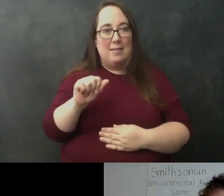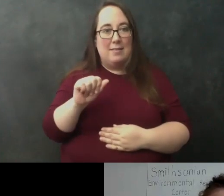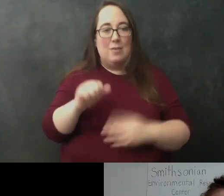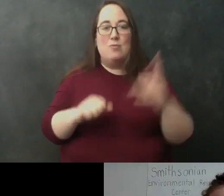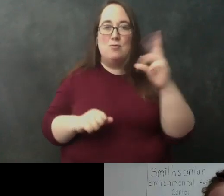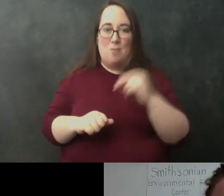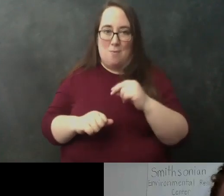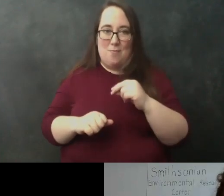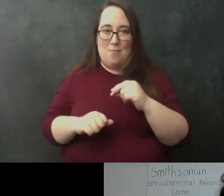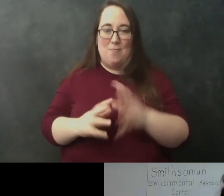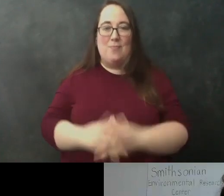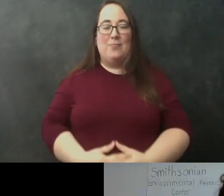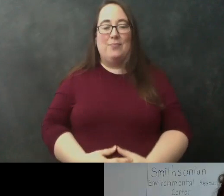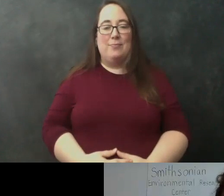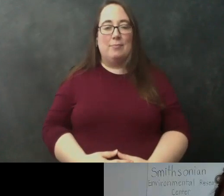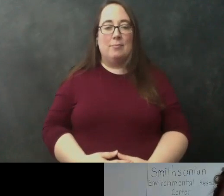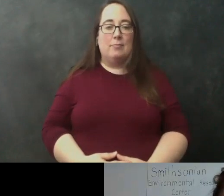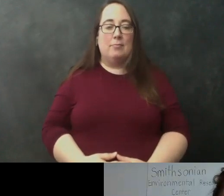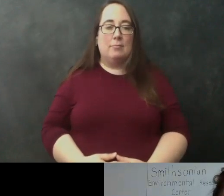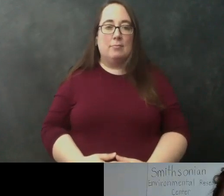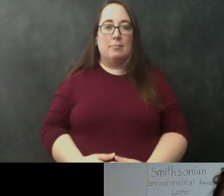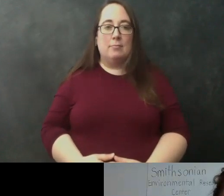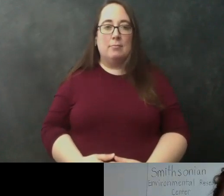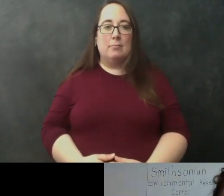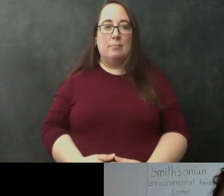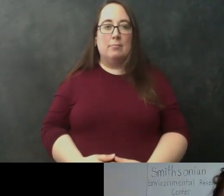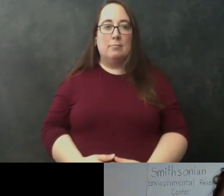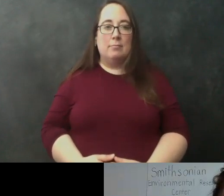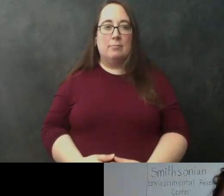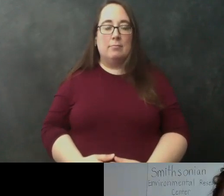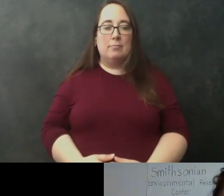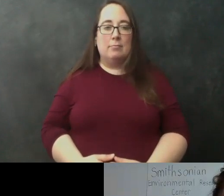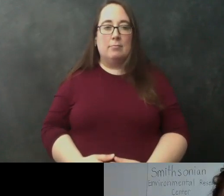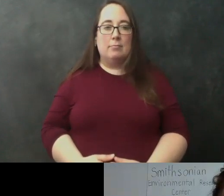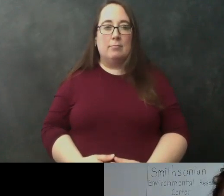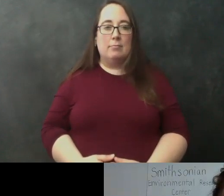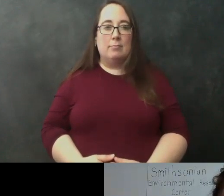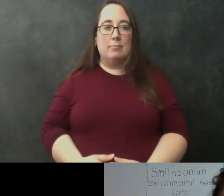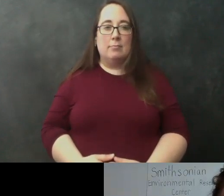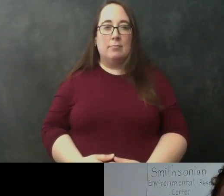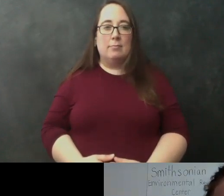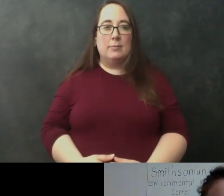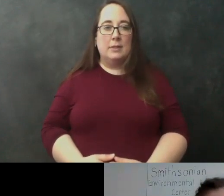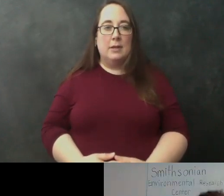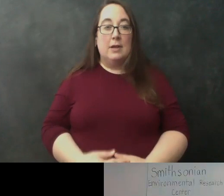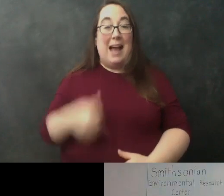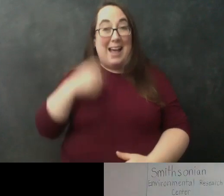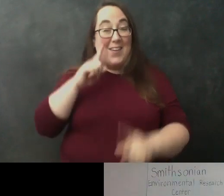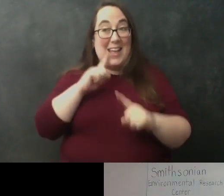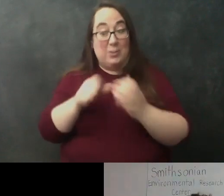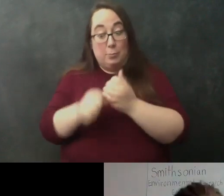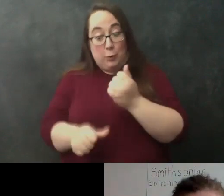no so um i was actually thinking about i was thinking the answer was going to end with poop and then my answer was yes